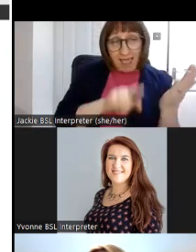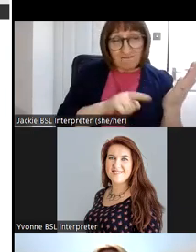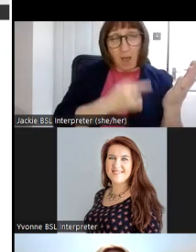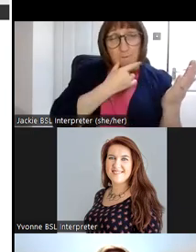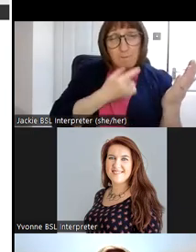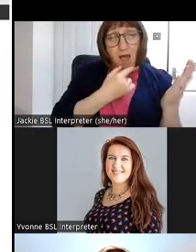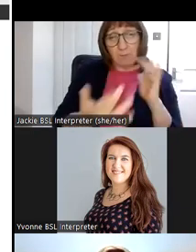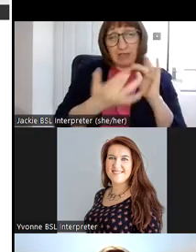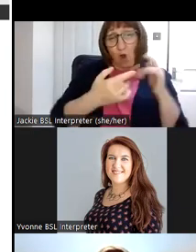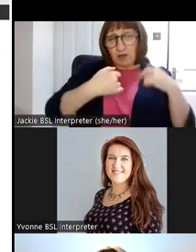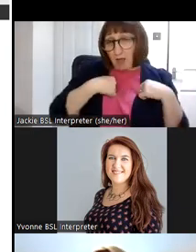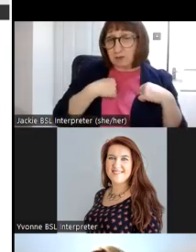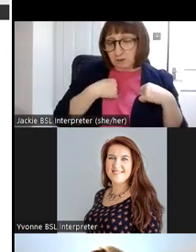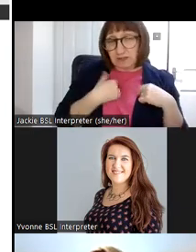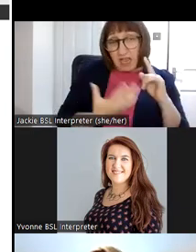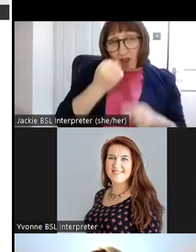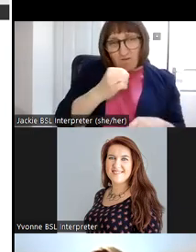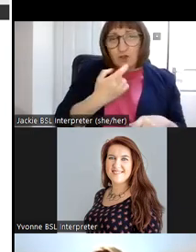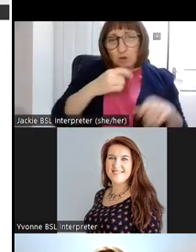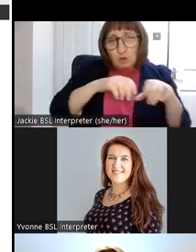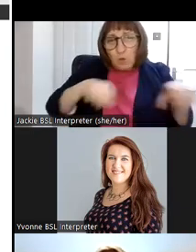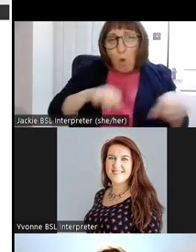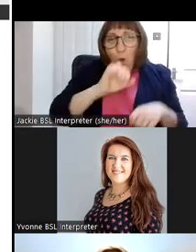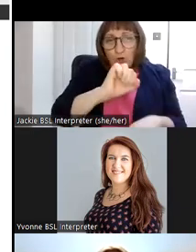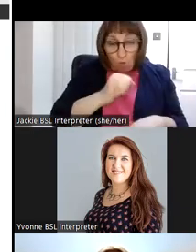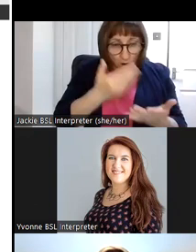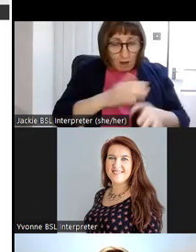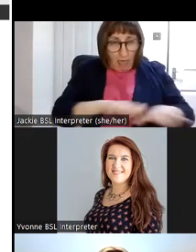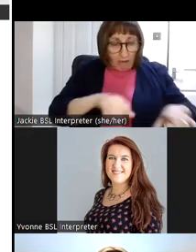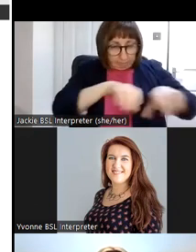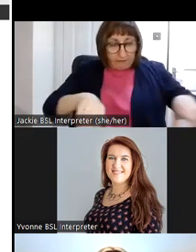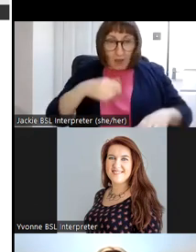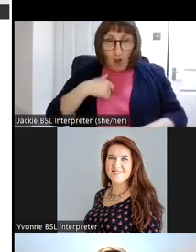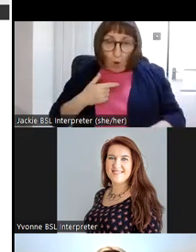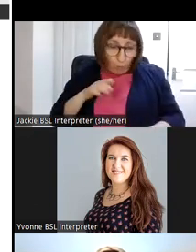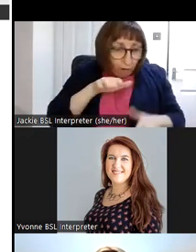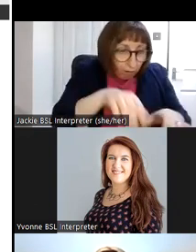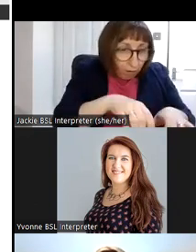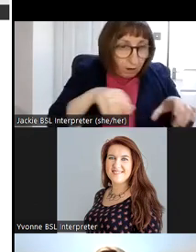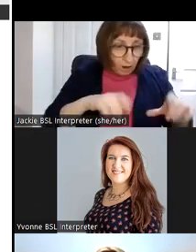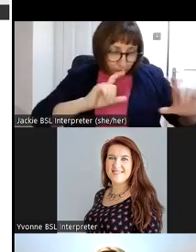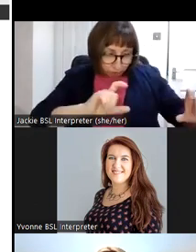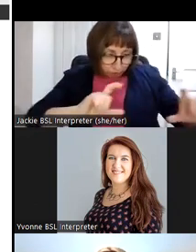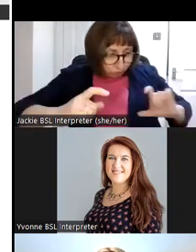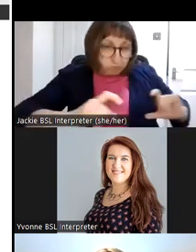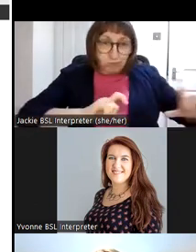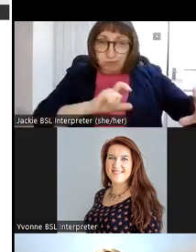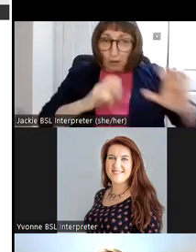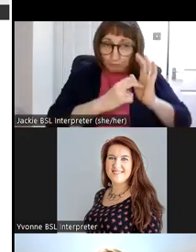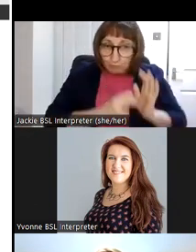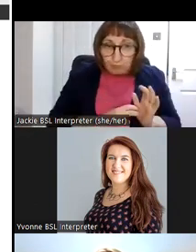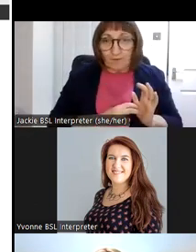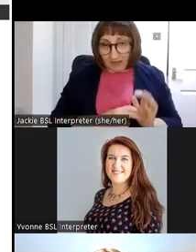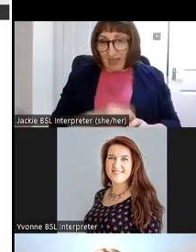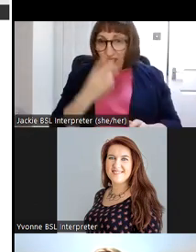who contacted us he had found this stone on his land so we were able to get it uh recorded and you'll see the